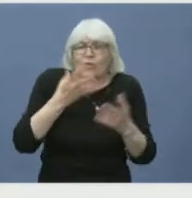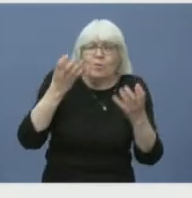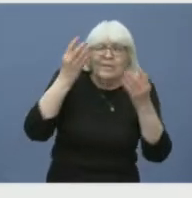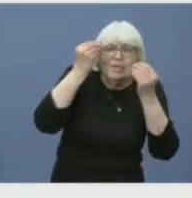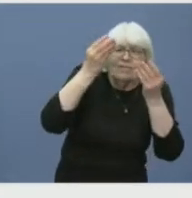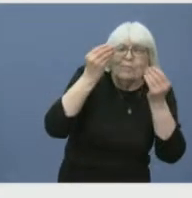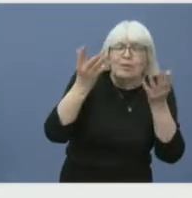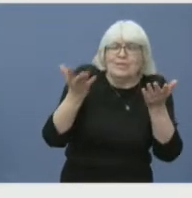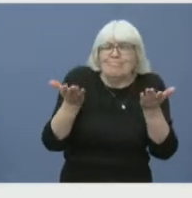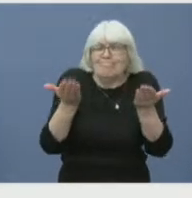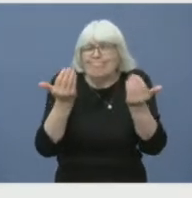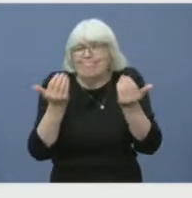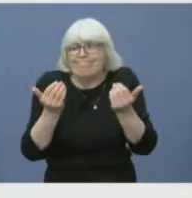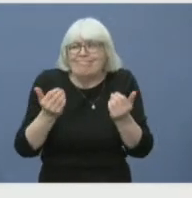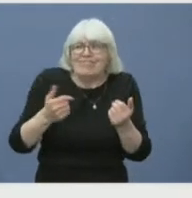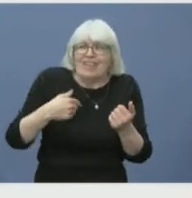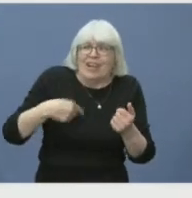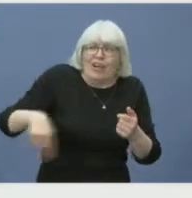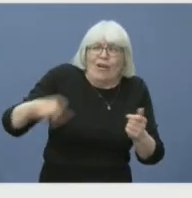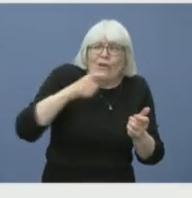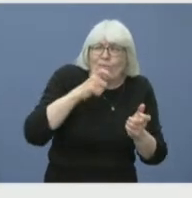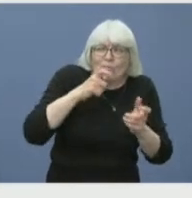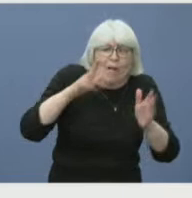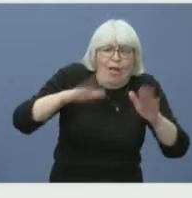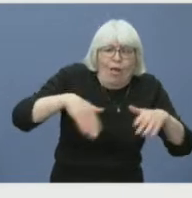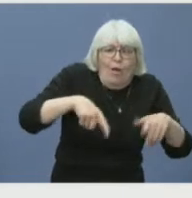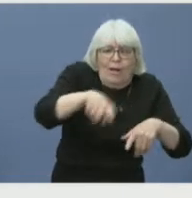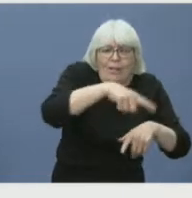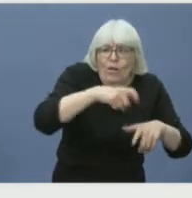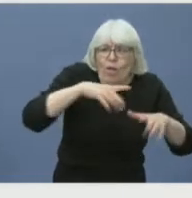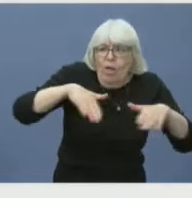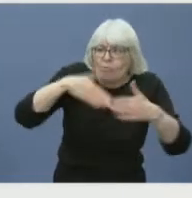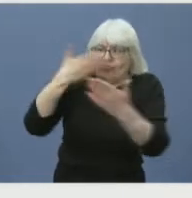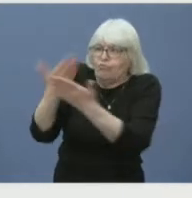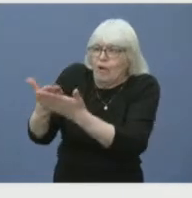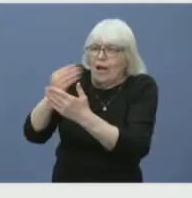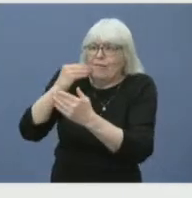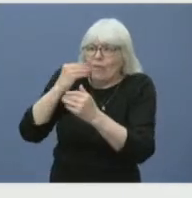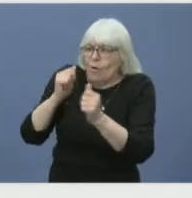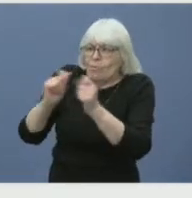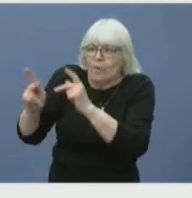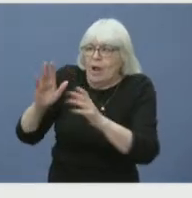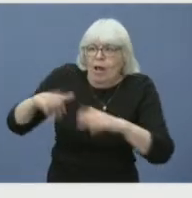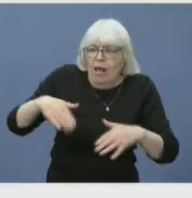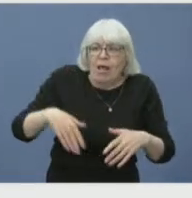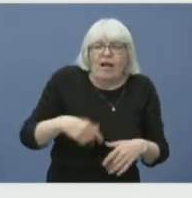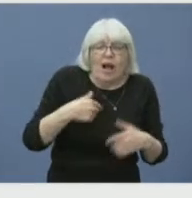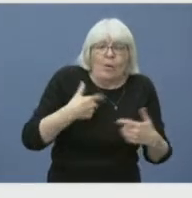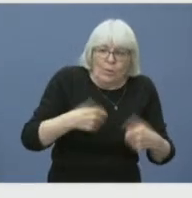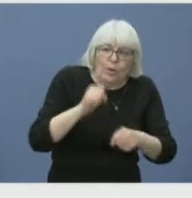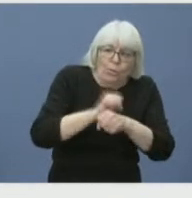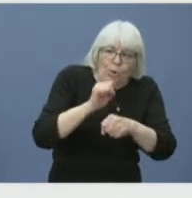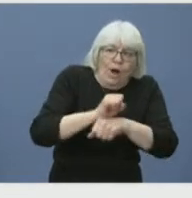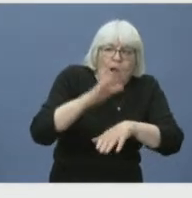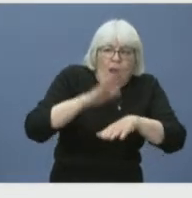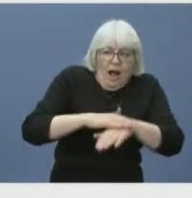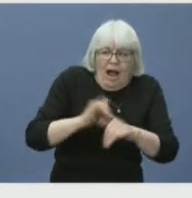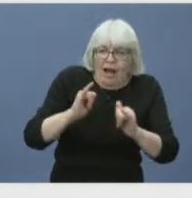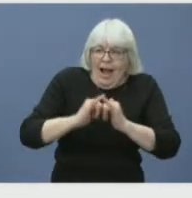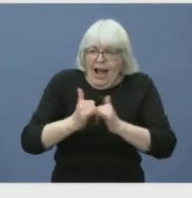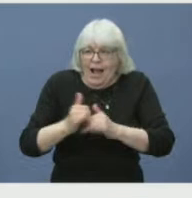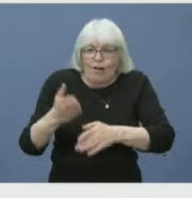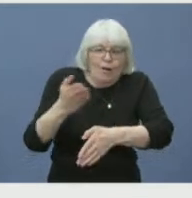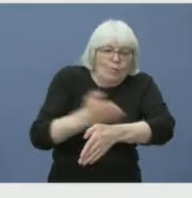that are still evacuated and we're committed to providing this. We're working to improve all of our communications and the way that the information has been